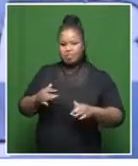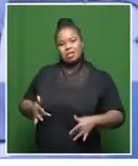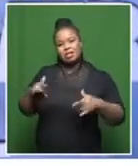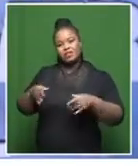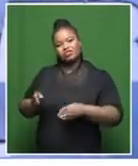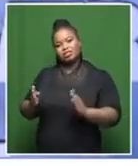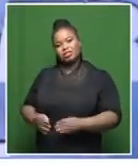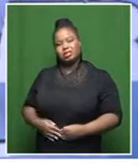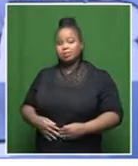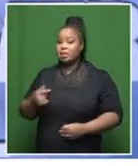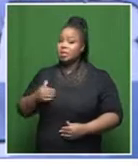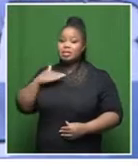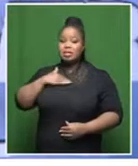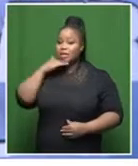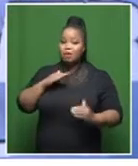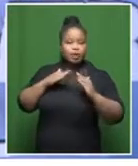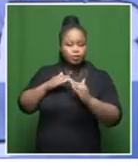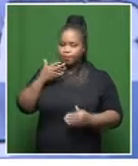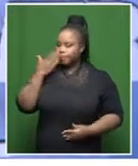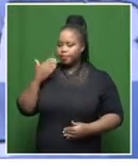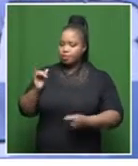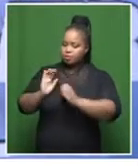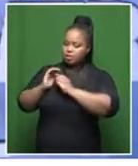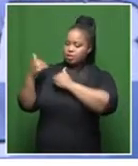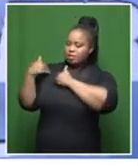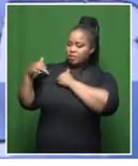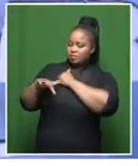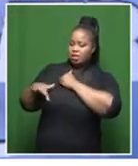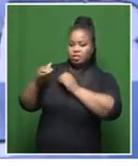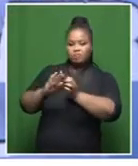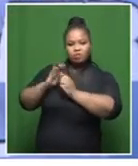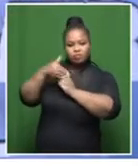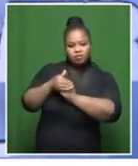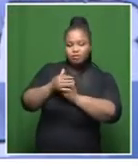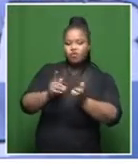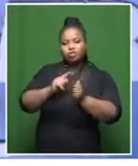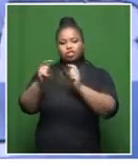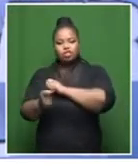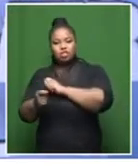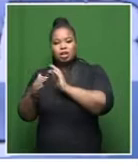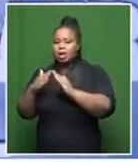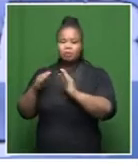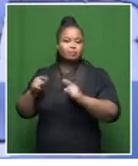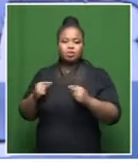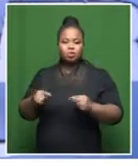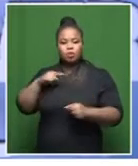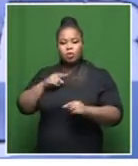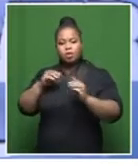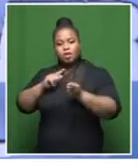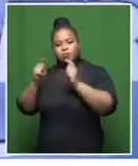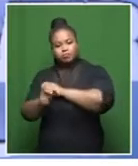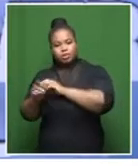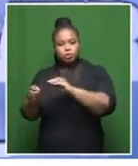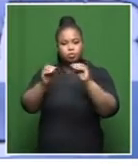solutions in terms of safe spaces, shelters, transitional housing, because you need to be able to move people from one phase to the